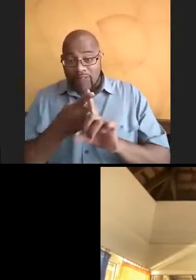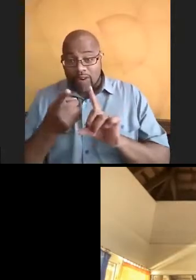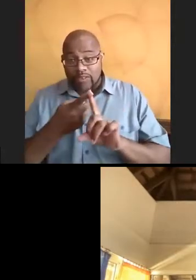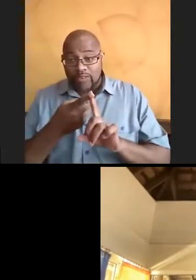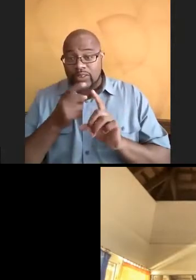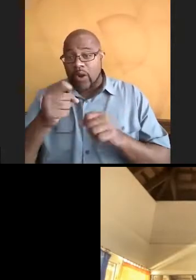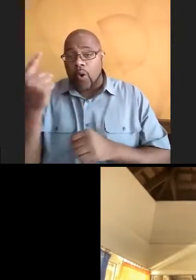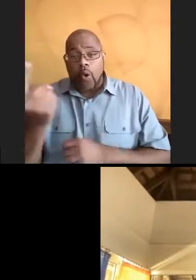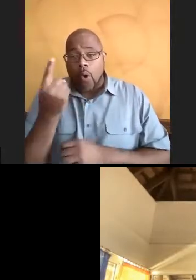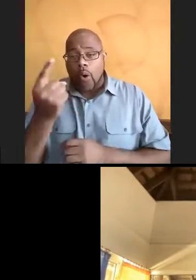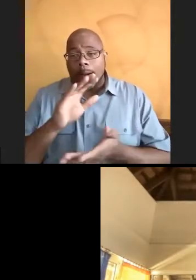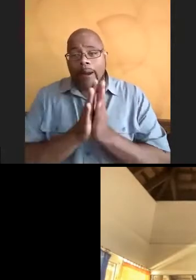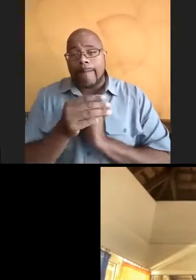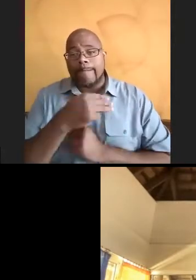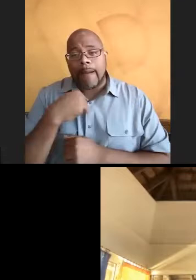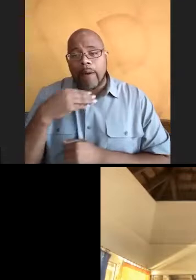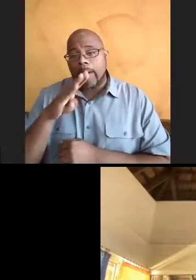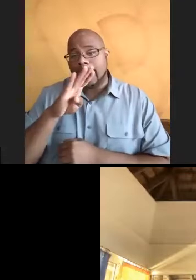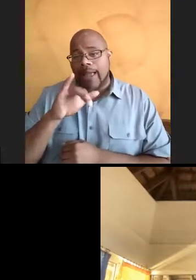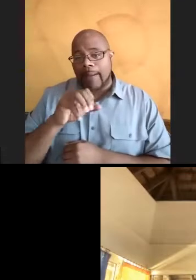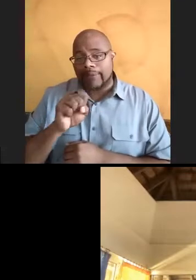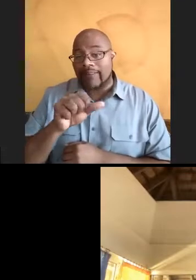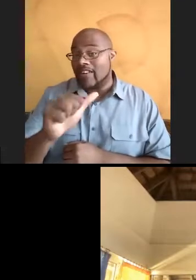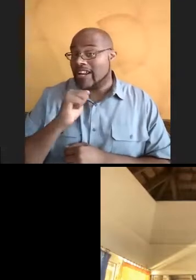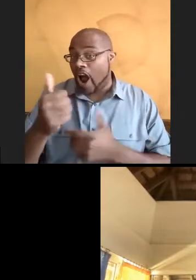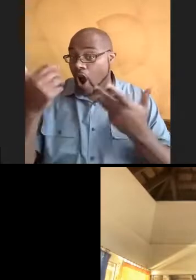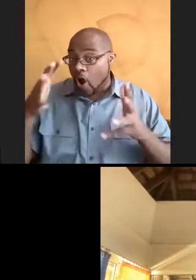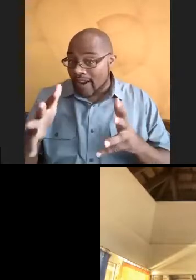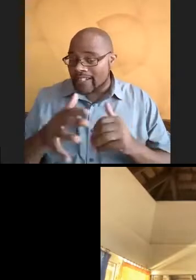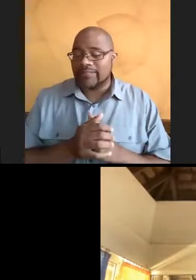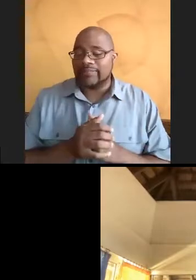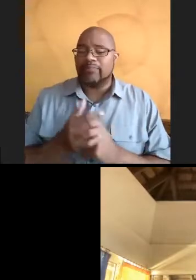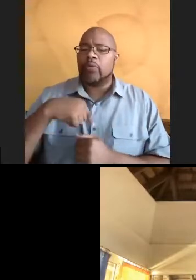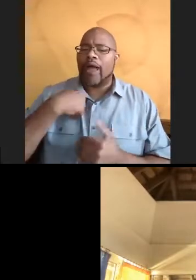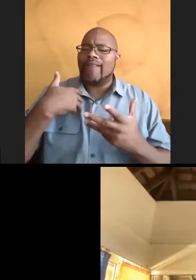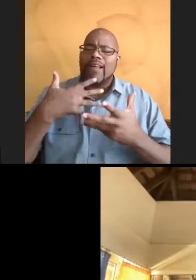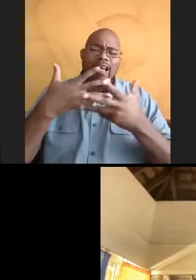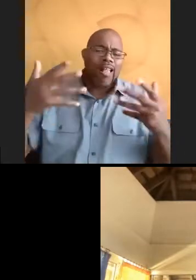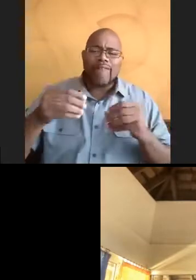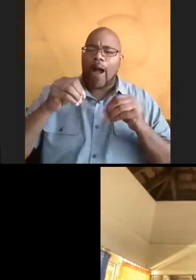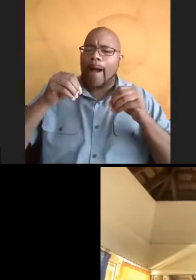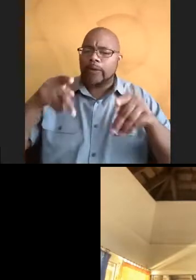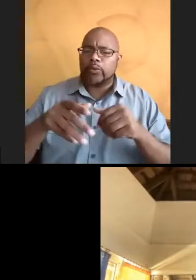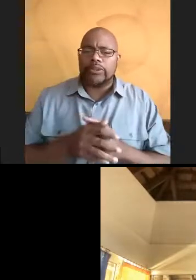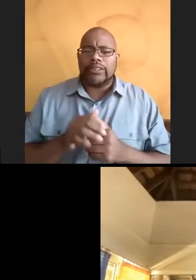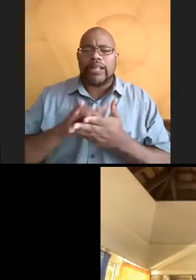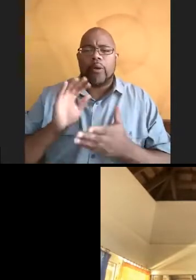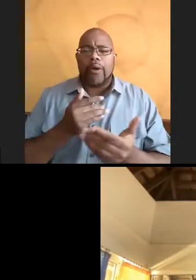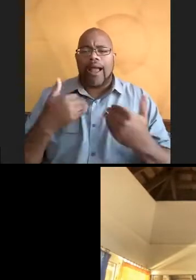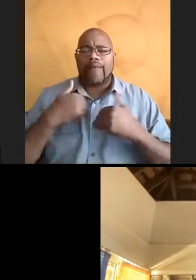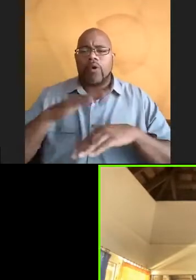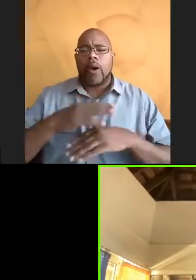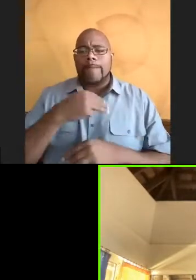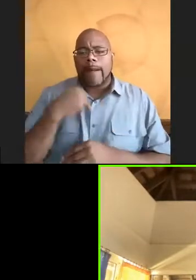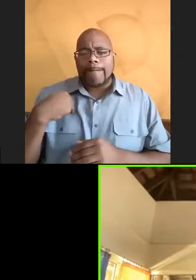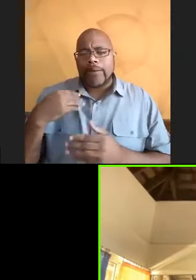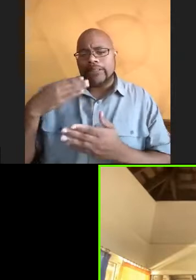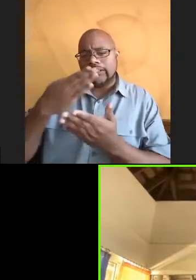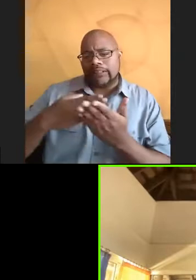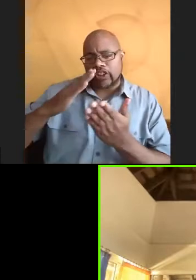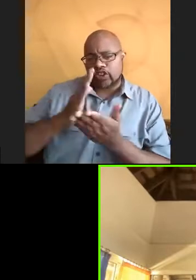can always become a member of BIMS if you're not already. We have tons of opportunities that we have on our members section.